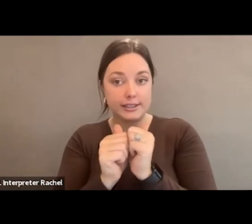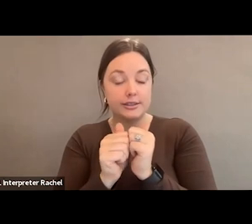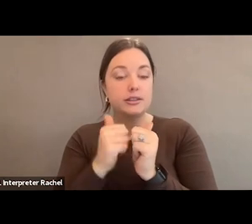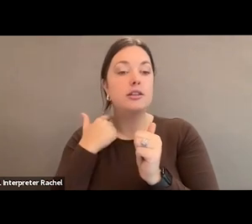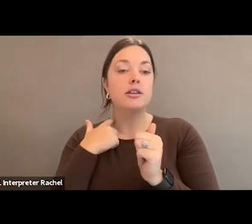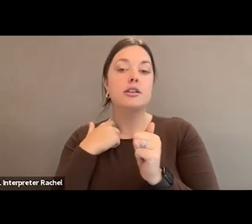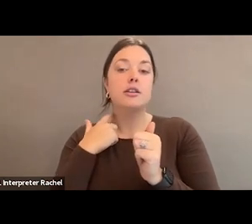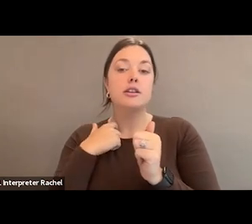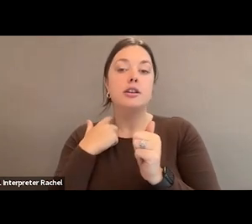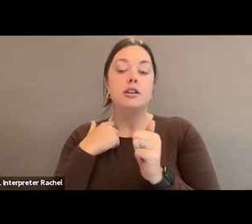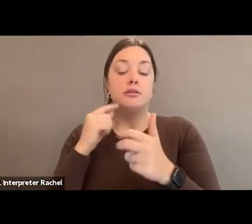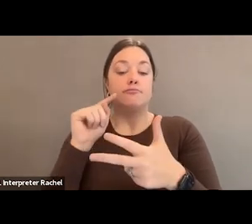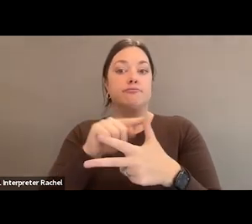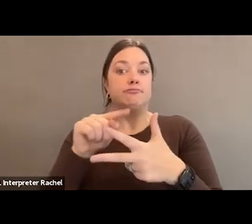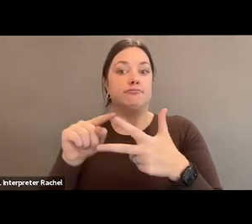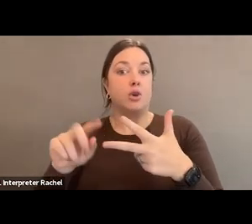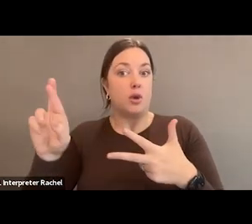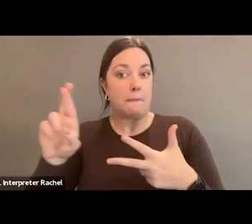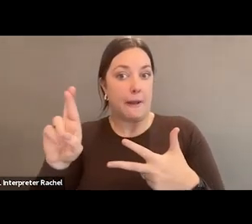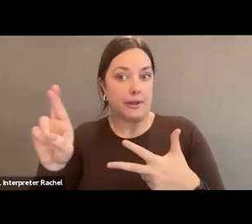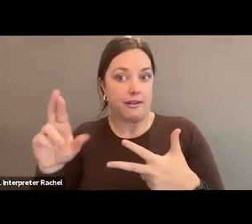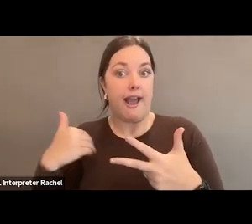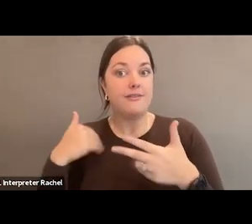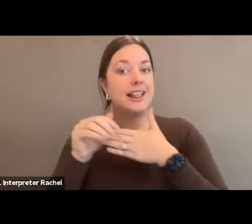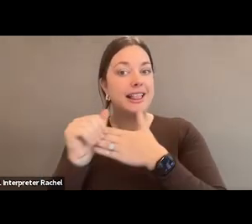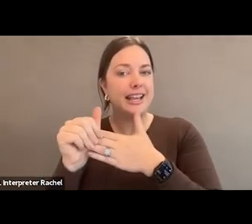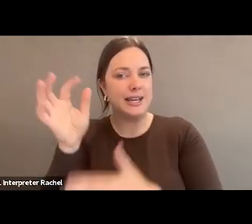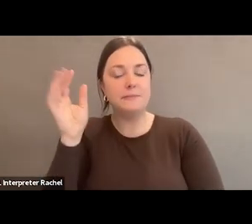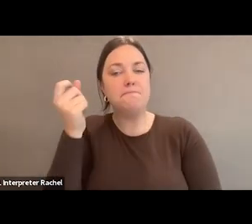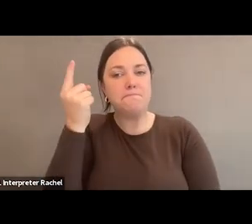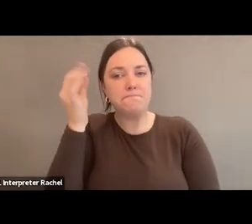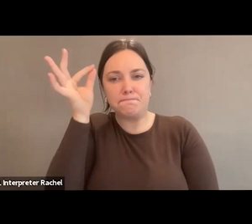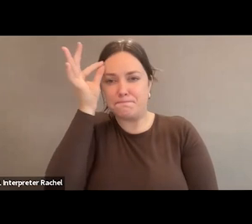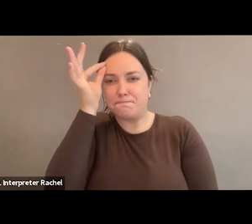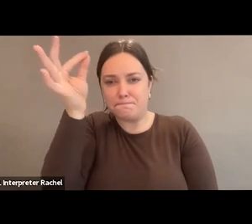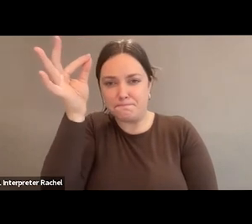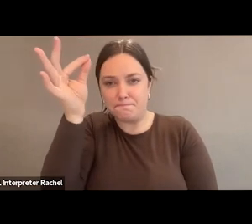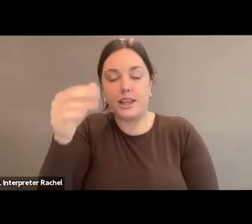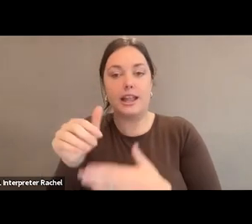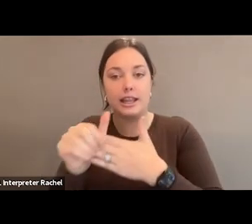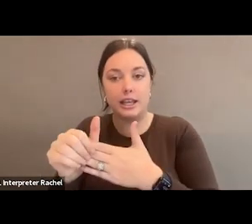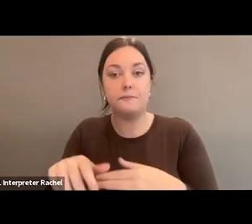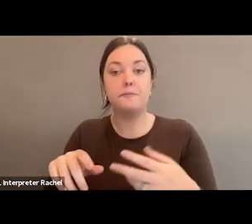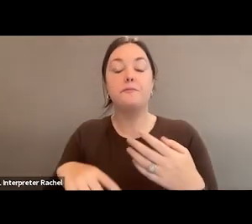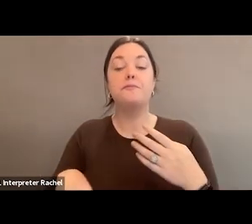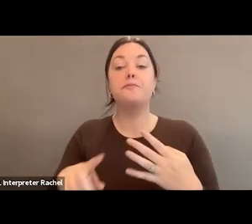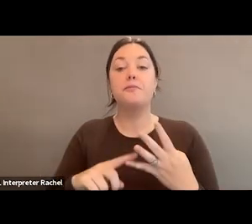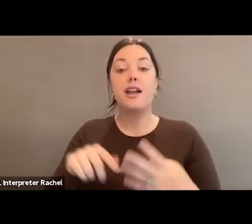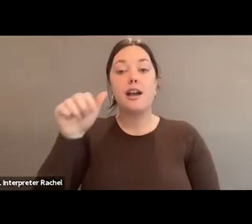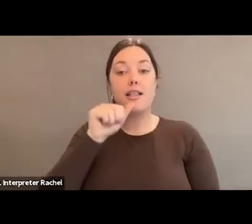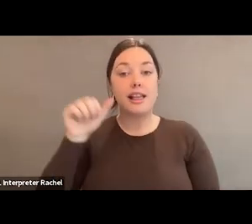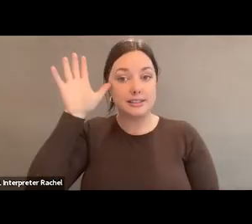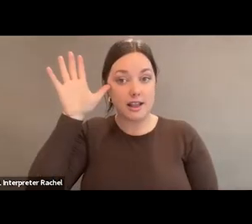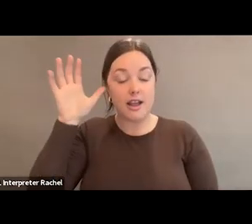Republicans right now have the lead, though very narrowly. In Alaska, Mary